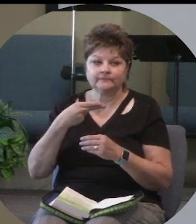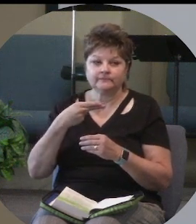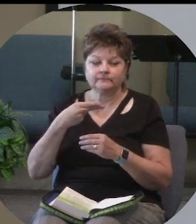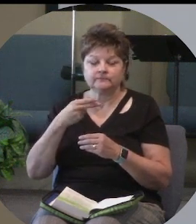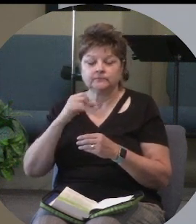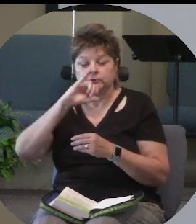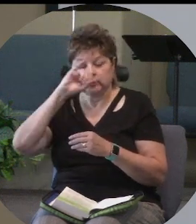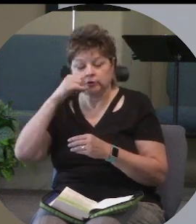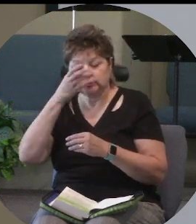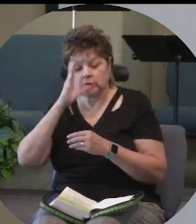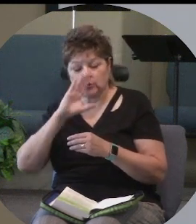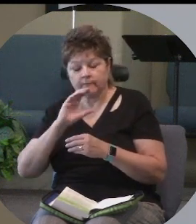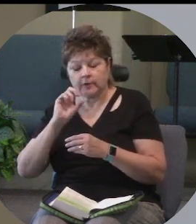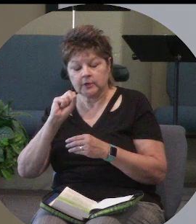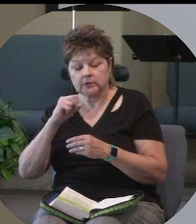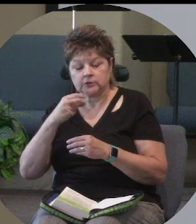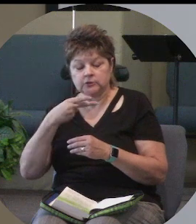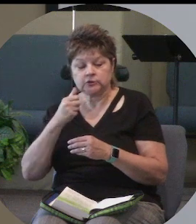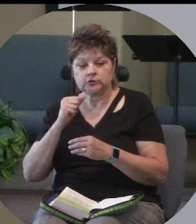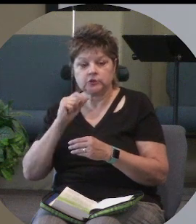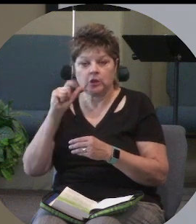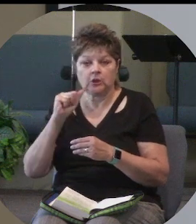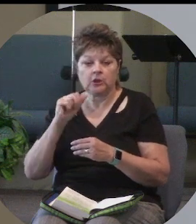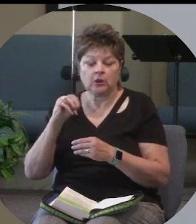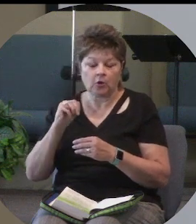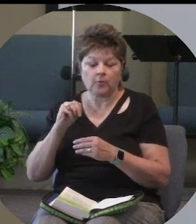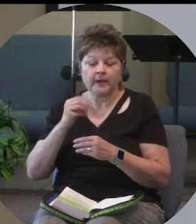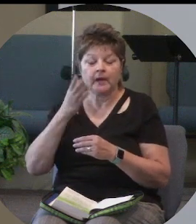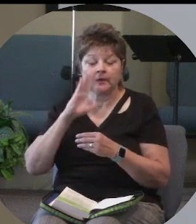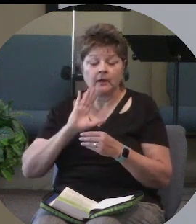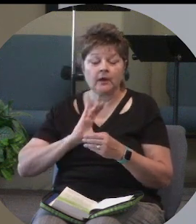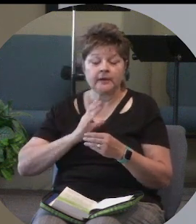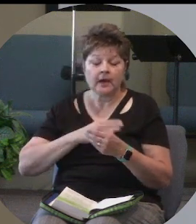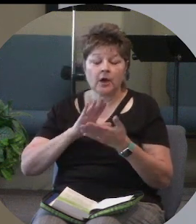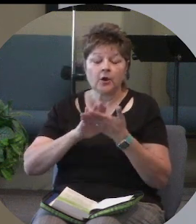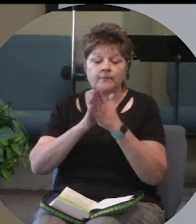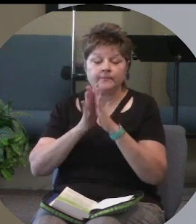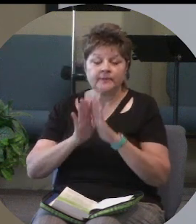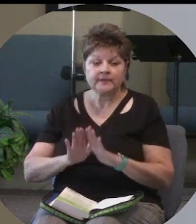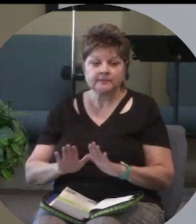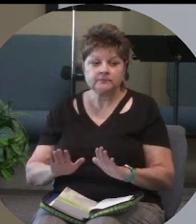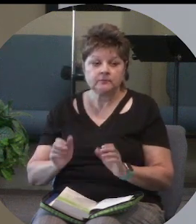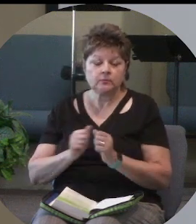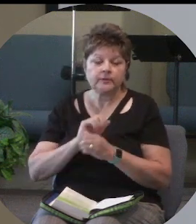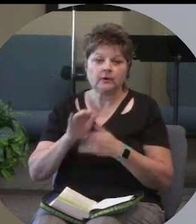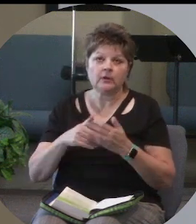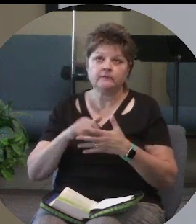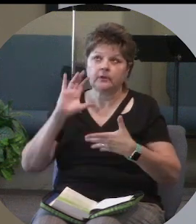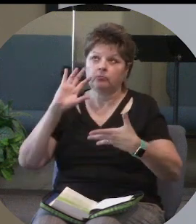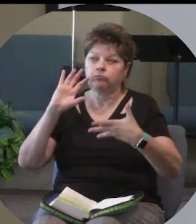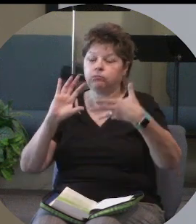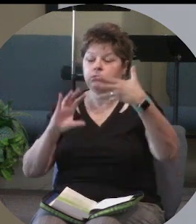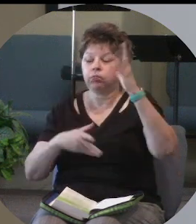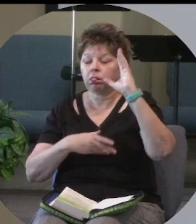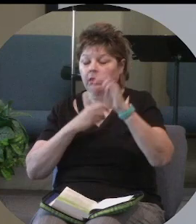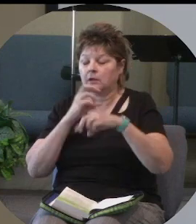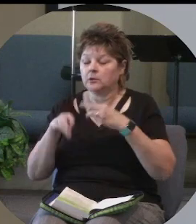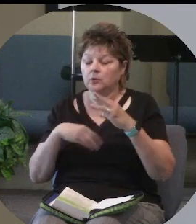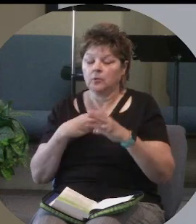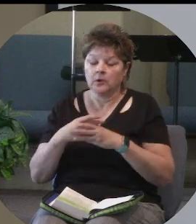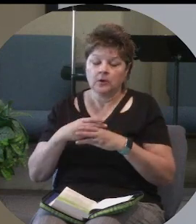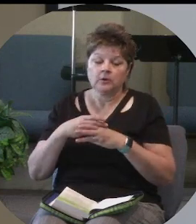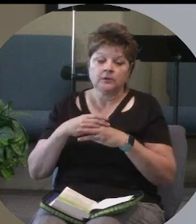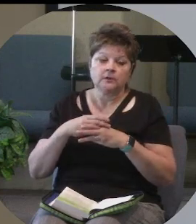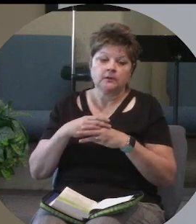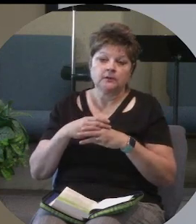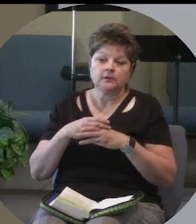with all the turmoil in the world and it seems like it's always going around somewhere. think, we're finally